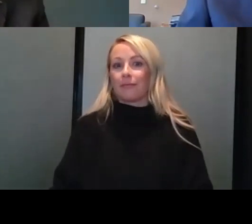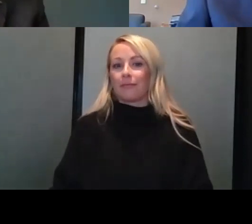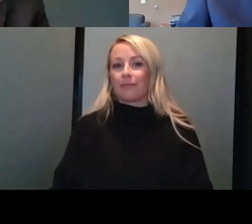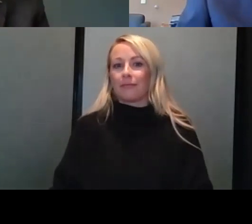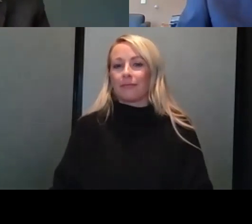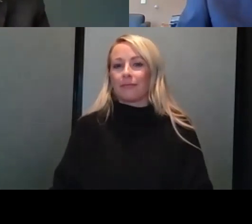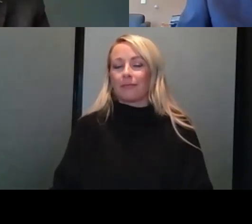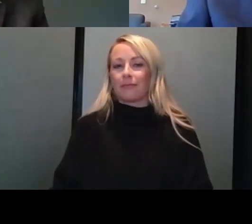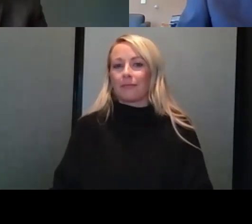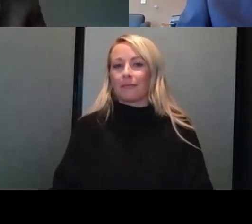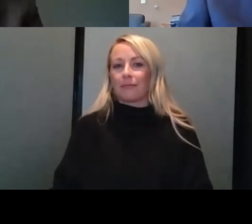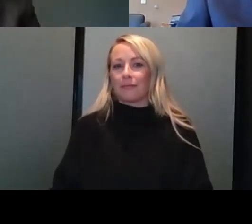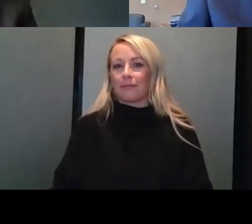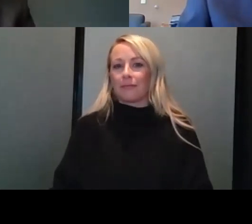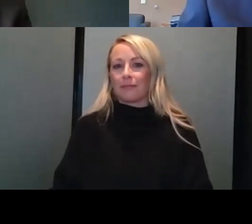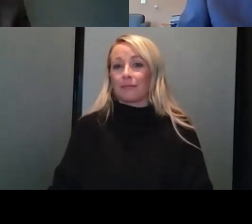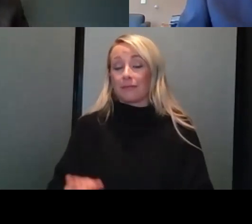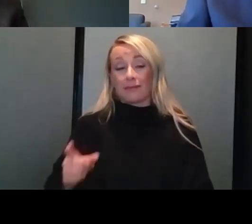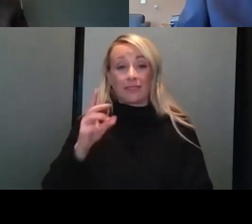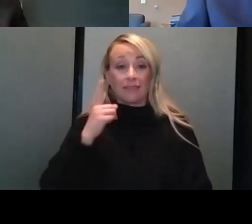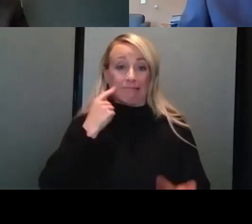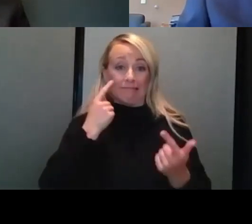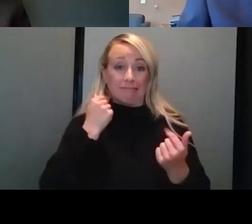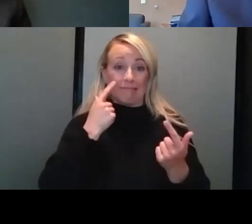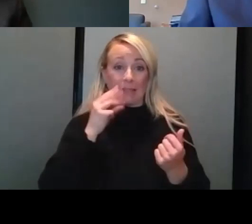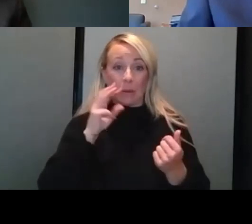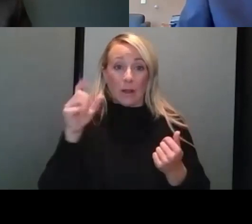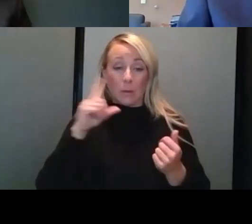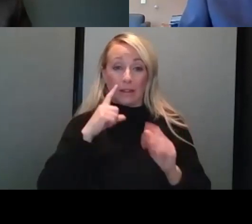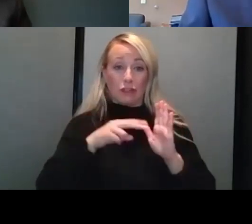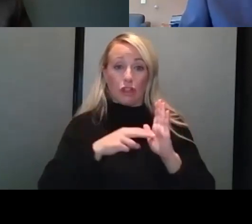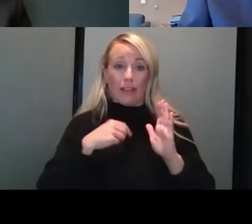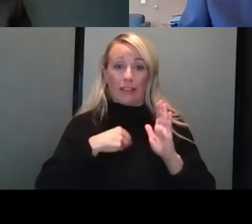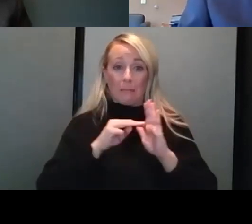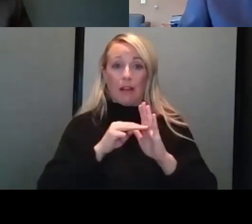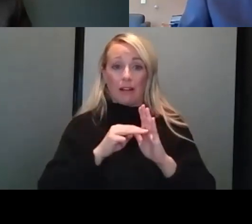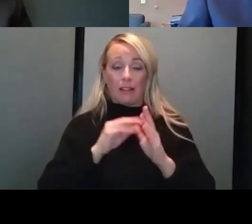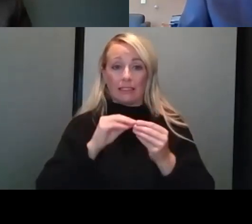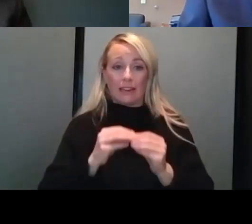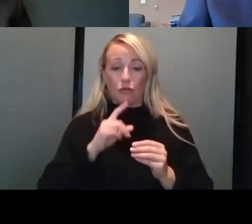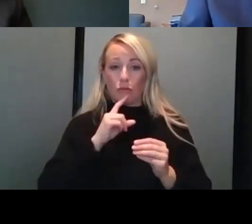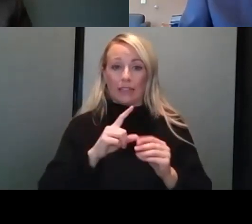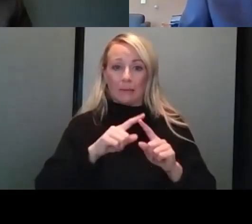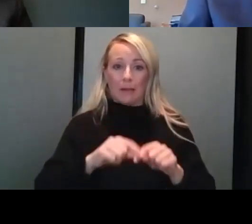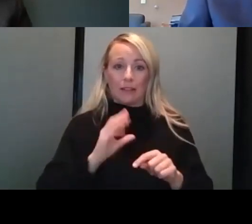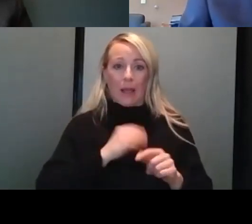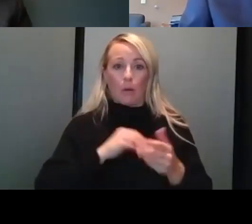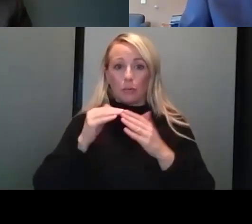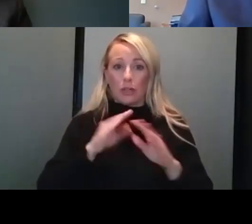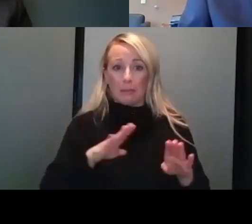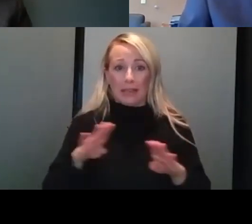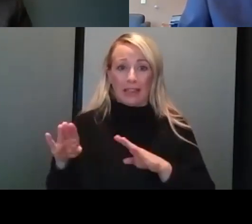Dr. you know, you can look at the modeling data, but it really will depend on what behaviors occur in our community as to whether it